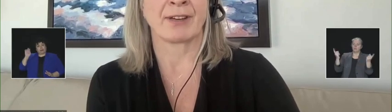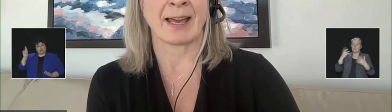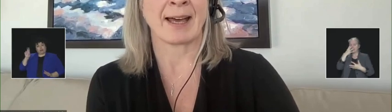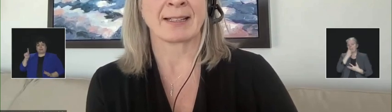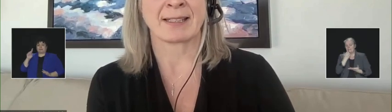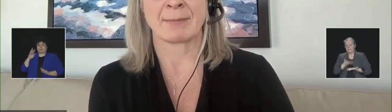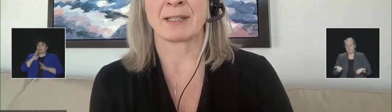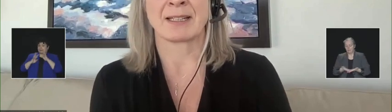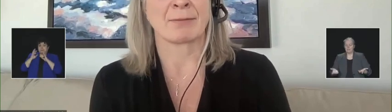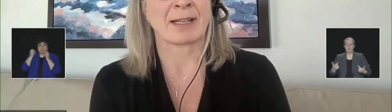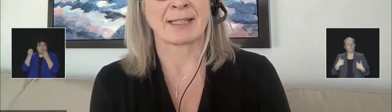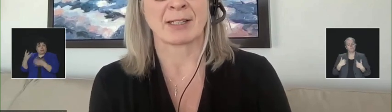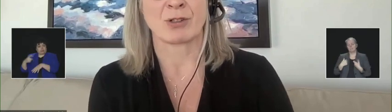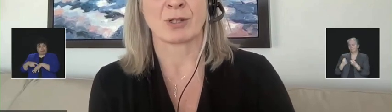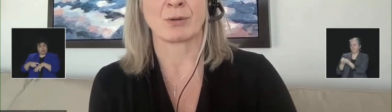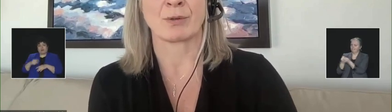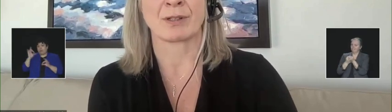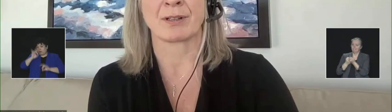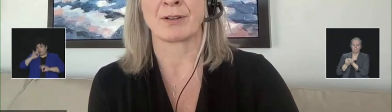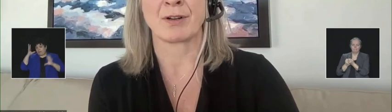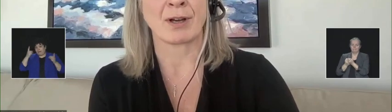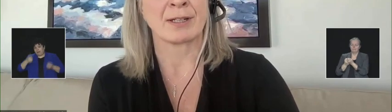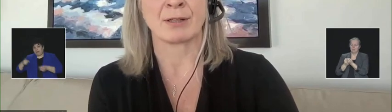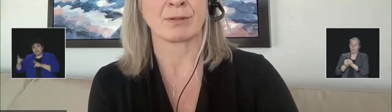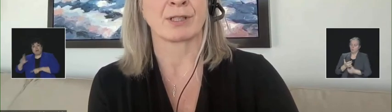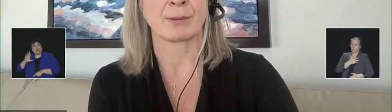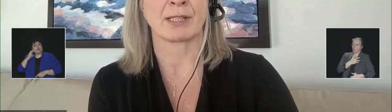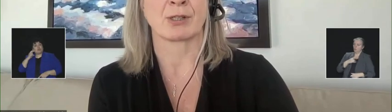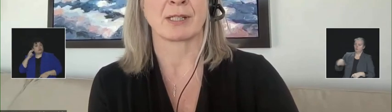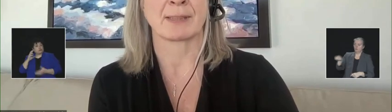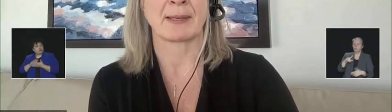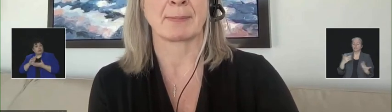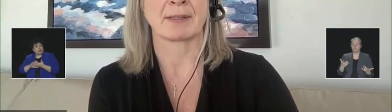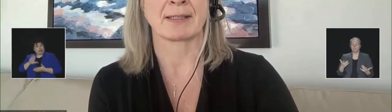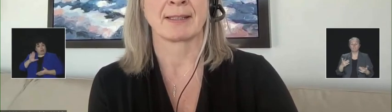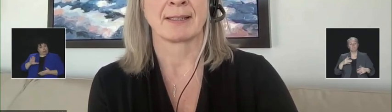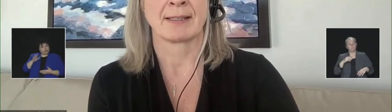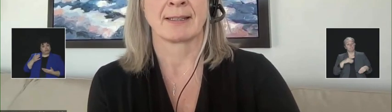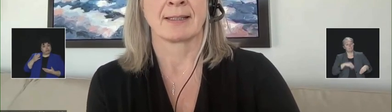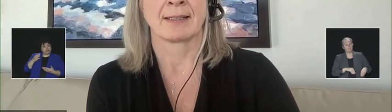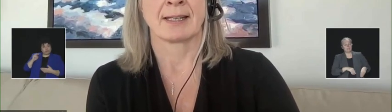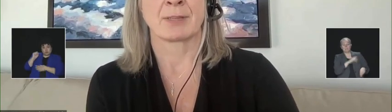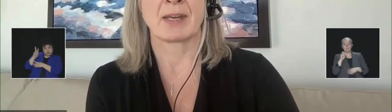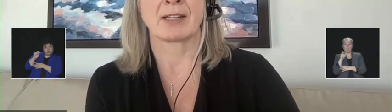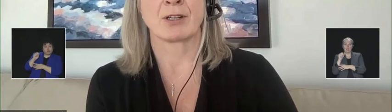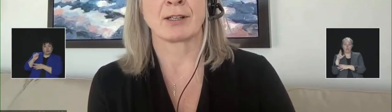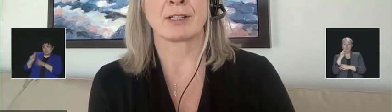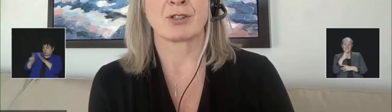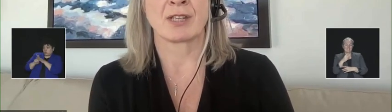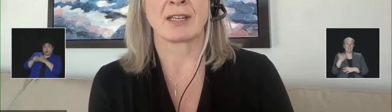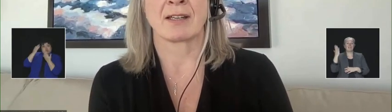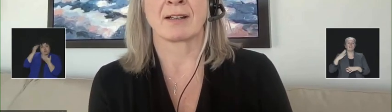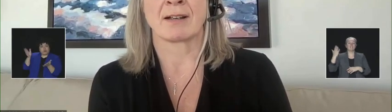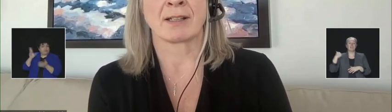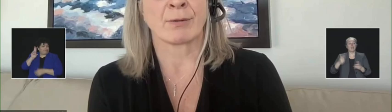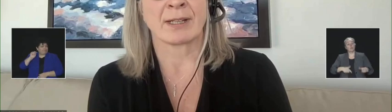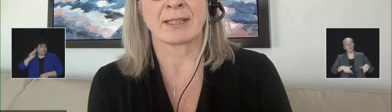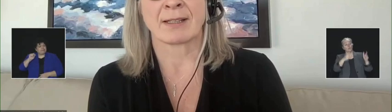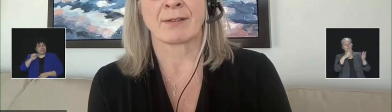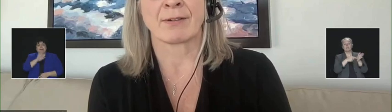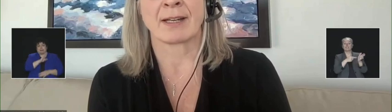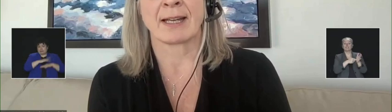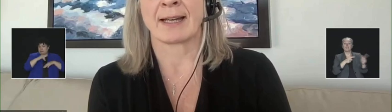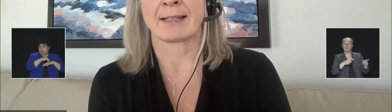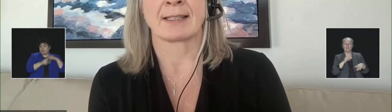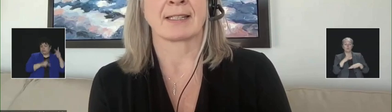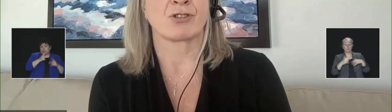the horrific acts committed in residential schools are not news to Indigenous peoples. As we acknowledge the ongoing